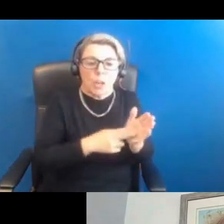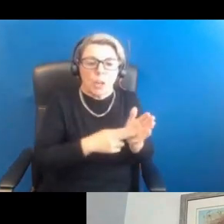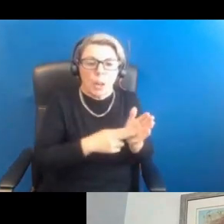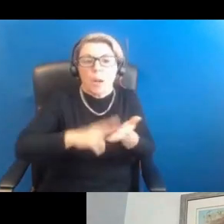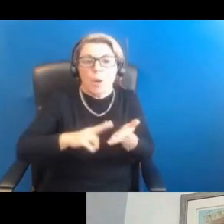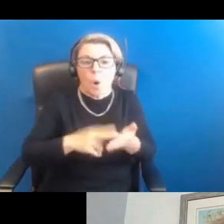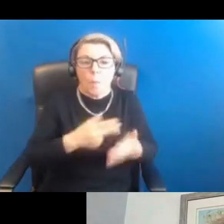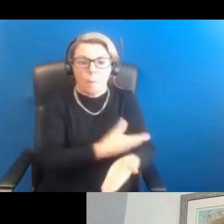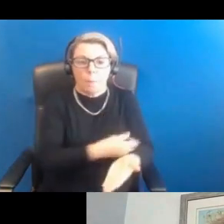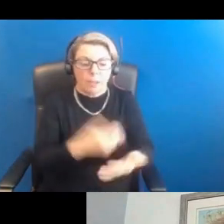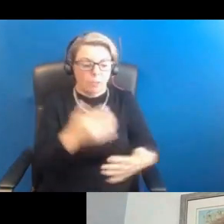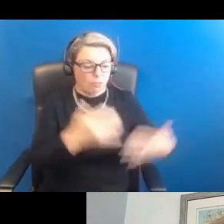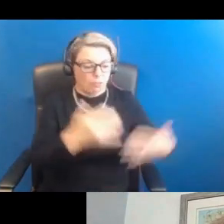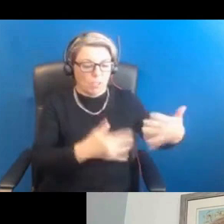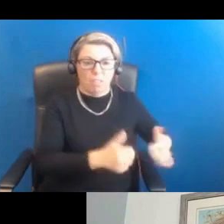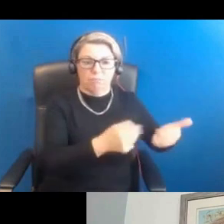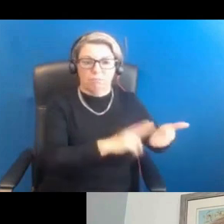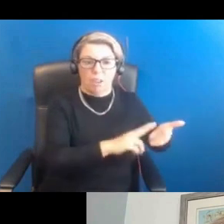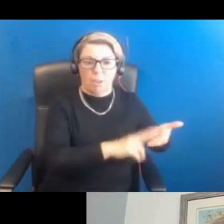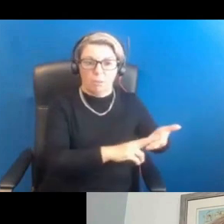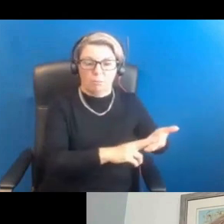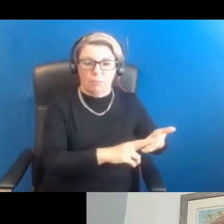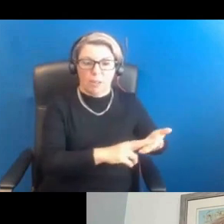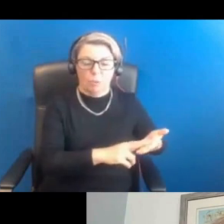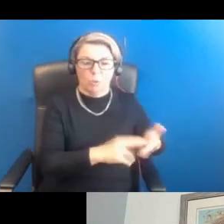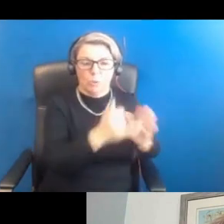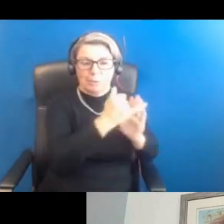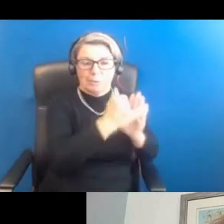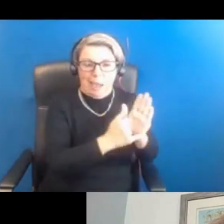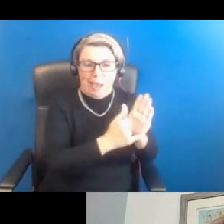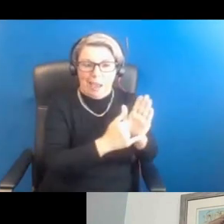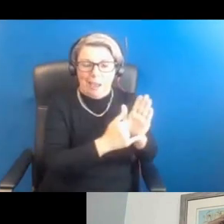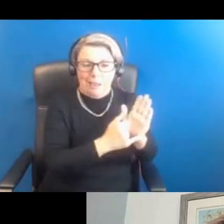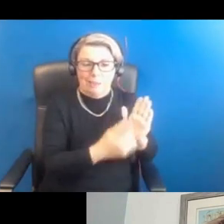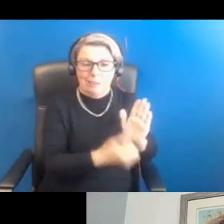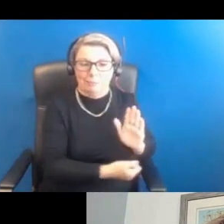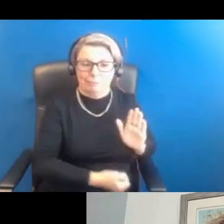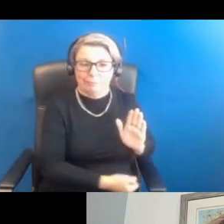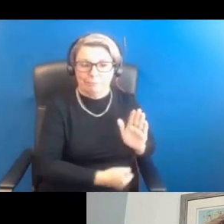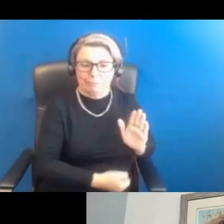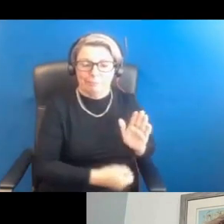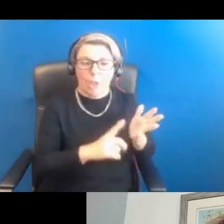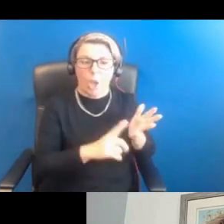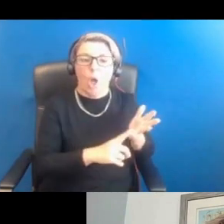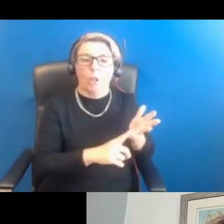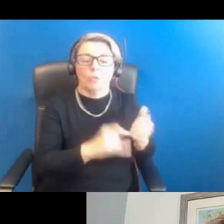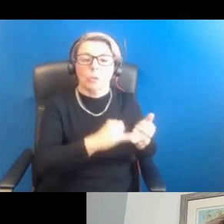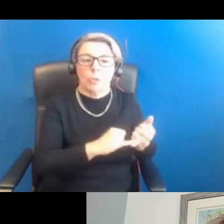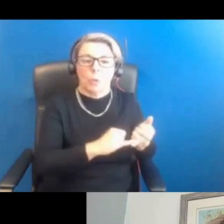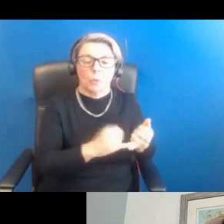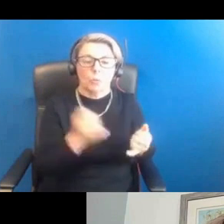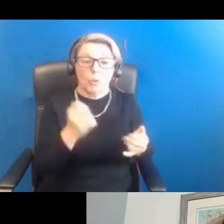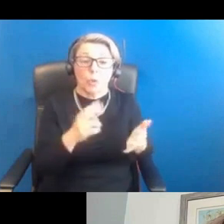and a normal ultrasound, and someone else is asking about if you have a normal ultrasound, normal periods, and